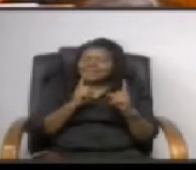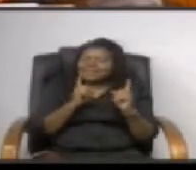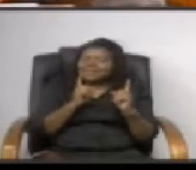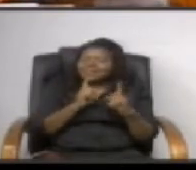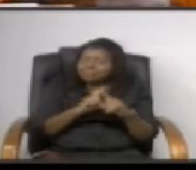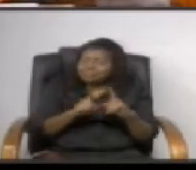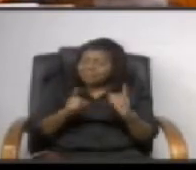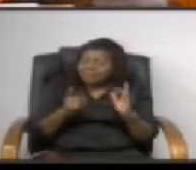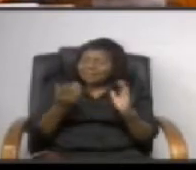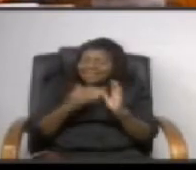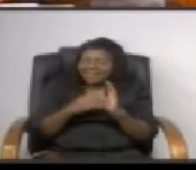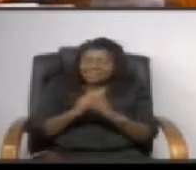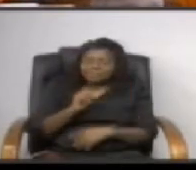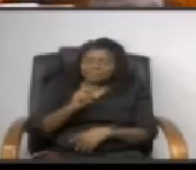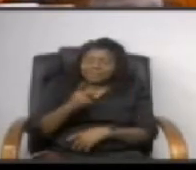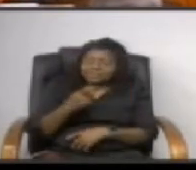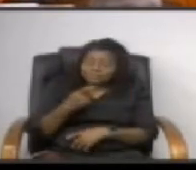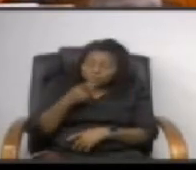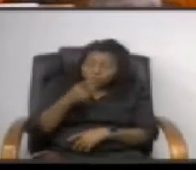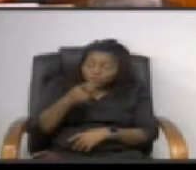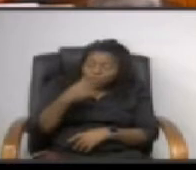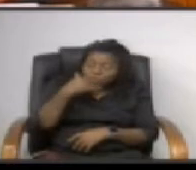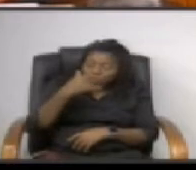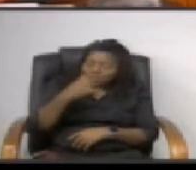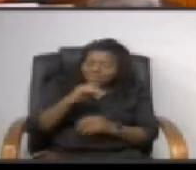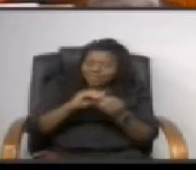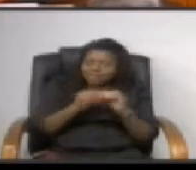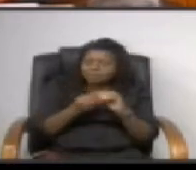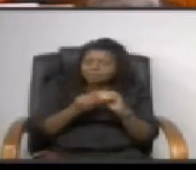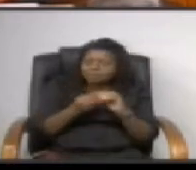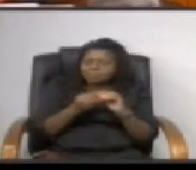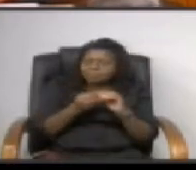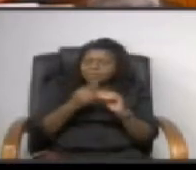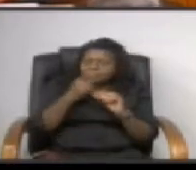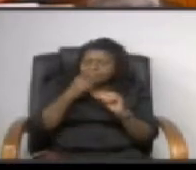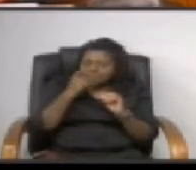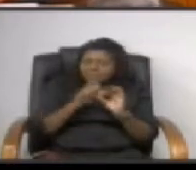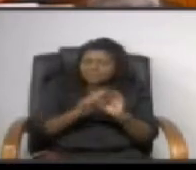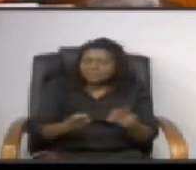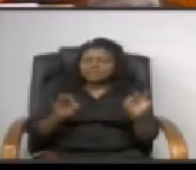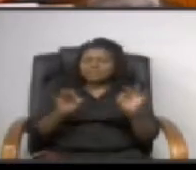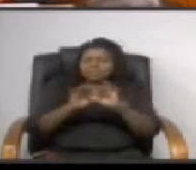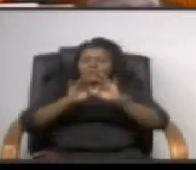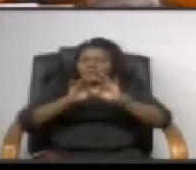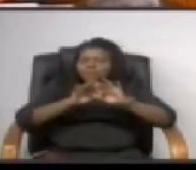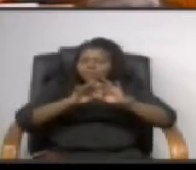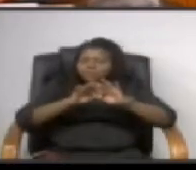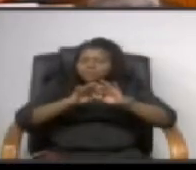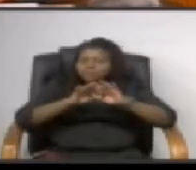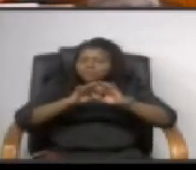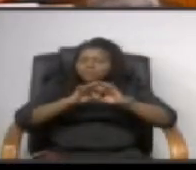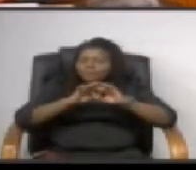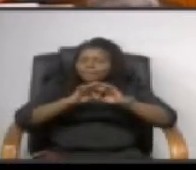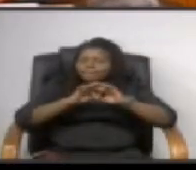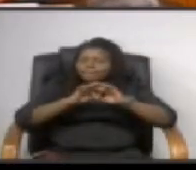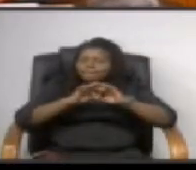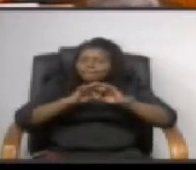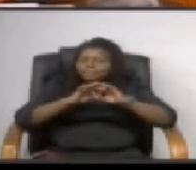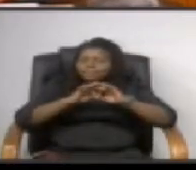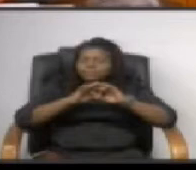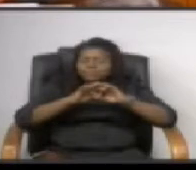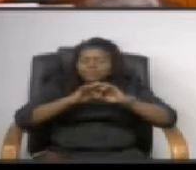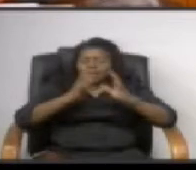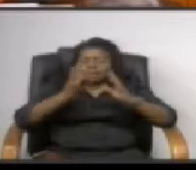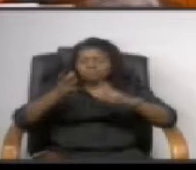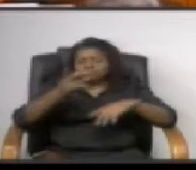call the number because i think that it's really important and i think at least in part mary potem davis